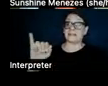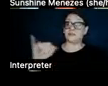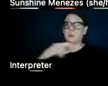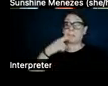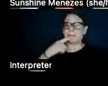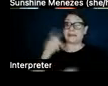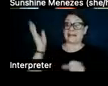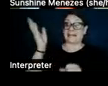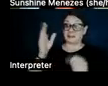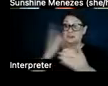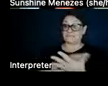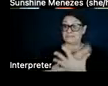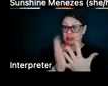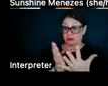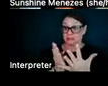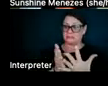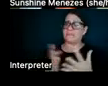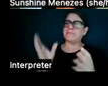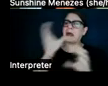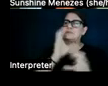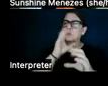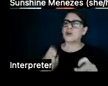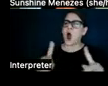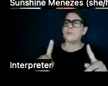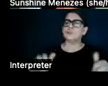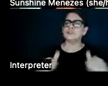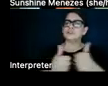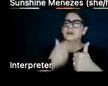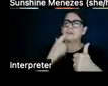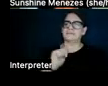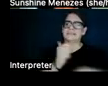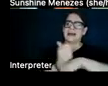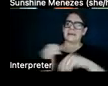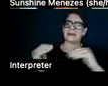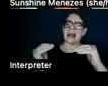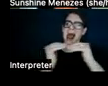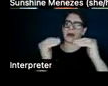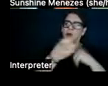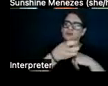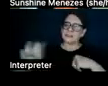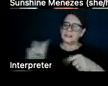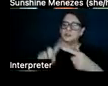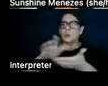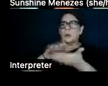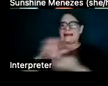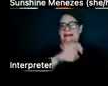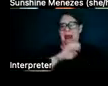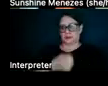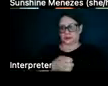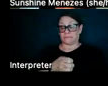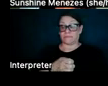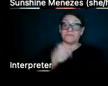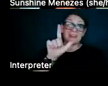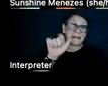series explores the opportunities and challenges of creating an equitable transition to clean energy. Climate